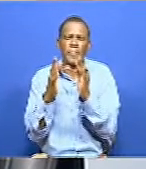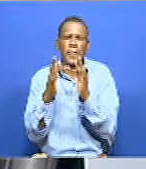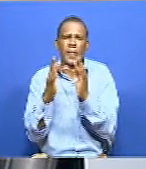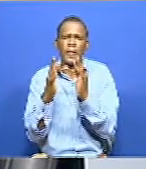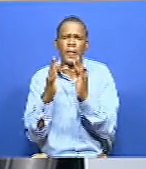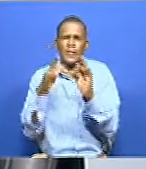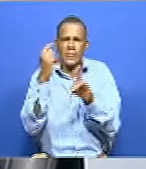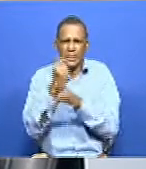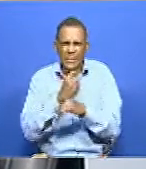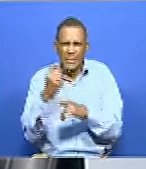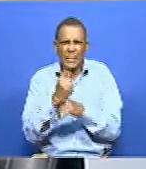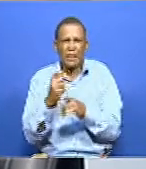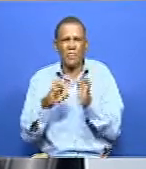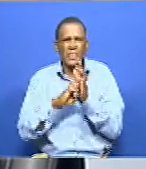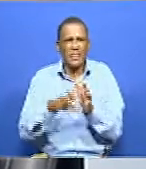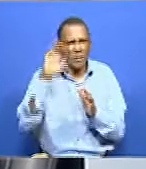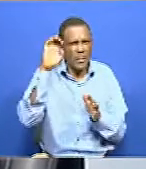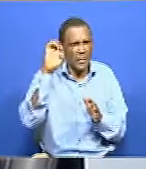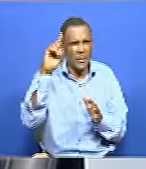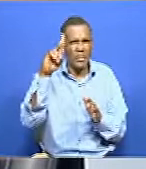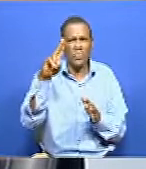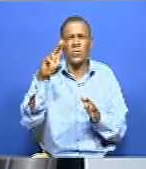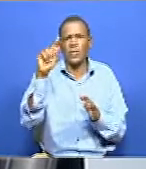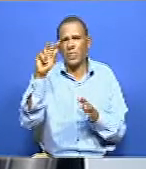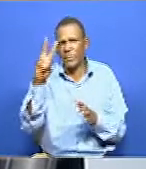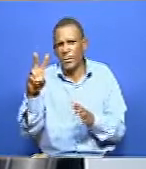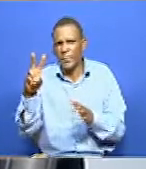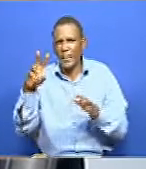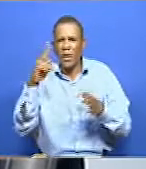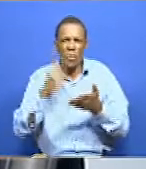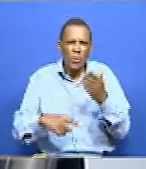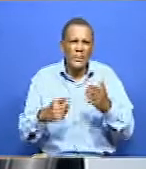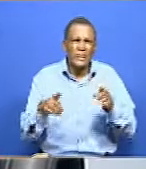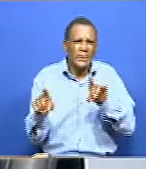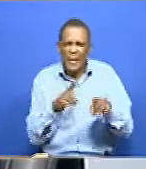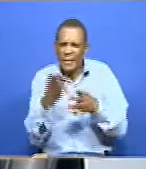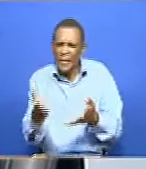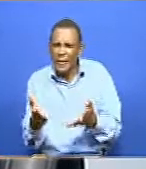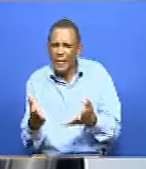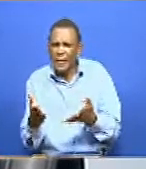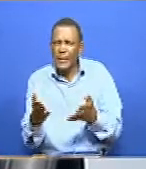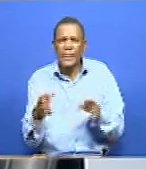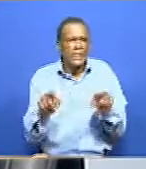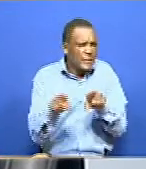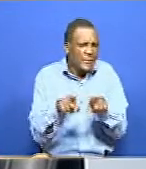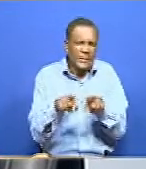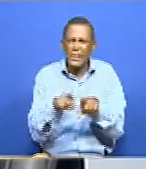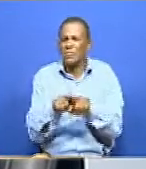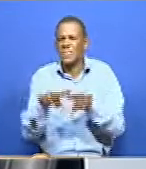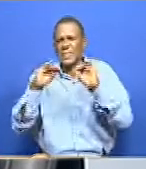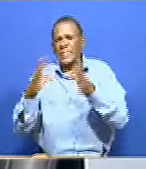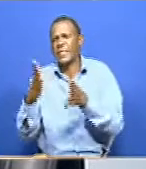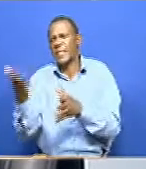training EduTV. Question is, what is being delivered there? It's again being done by regular teachers using audio.